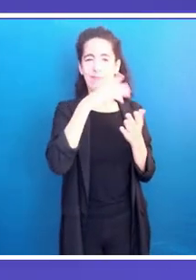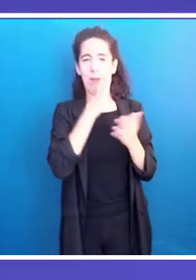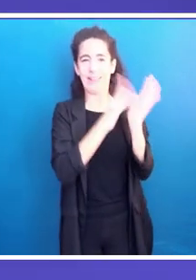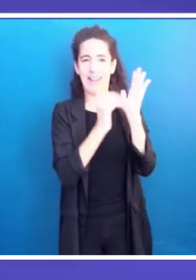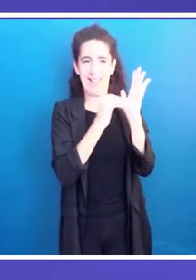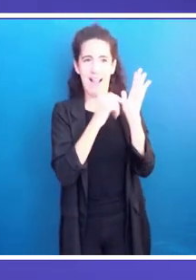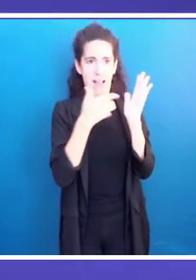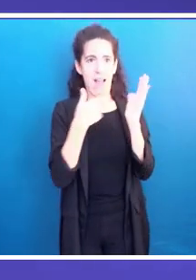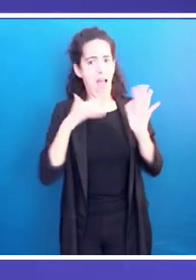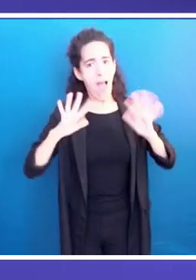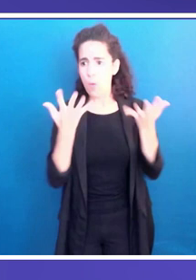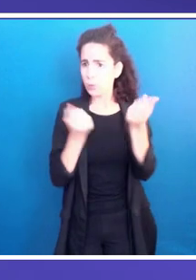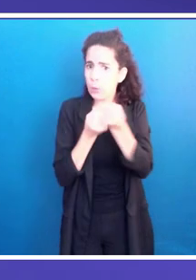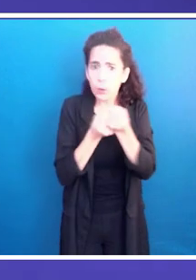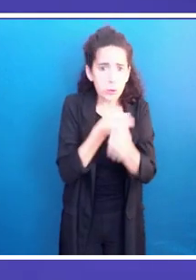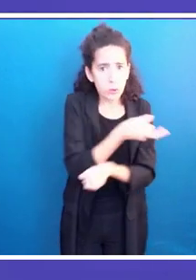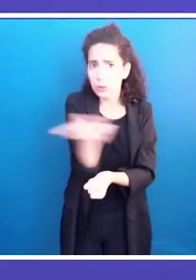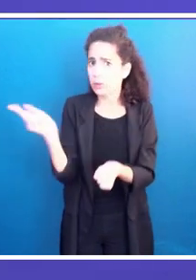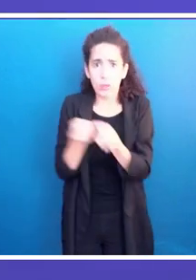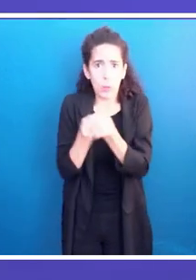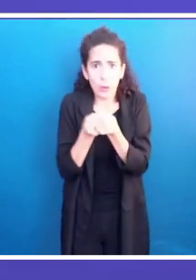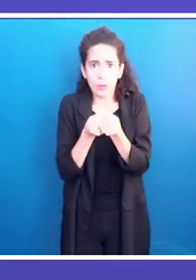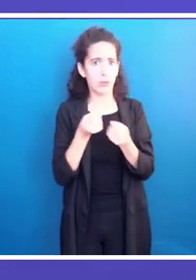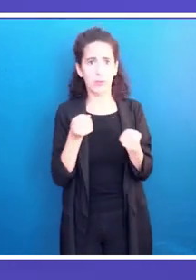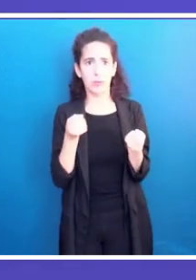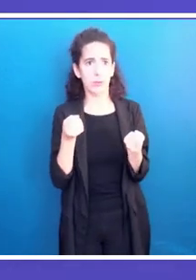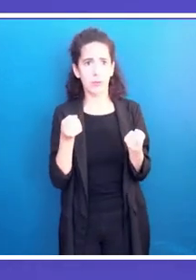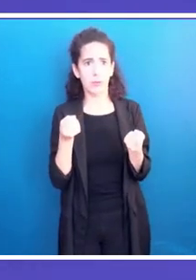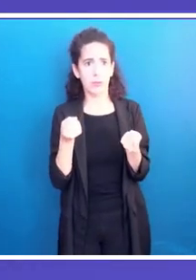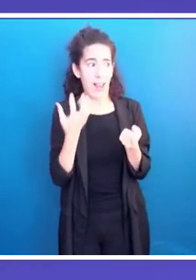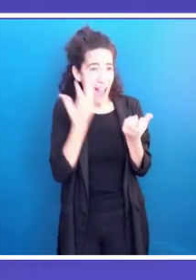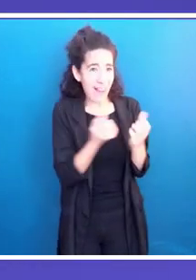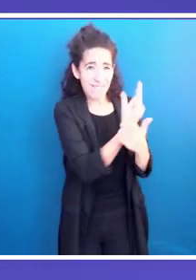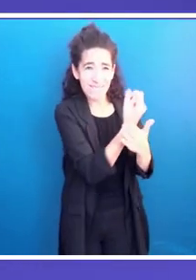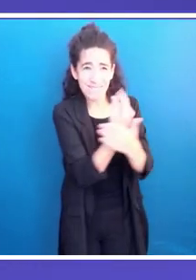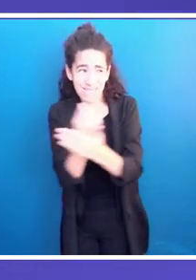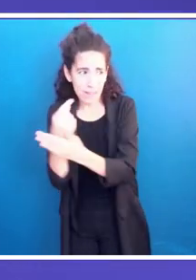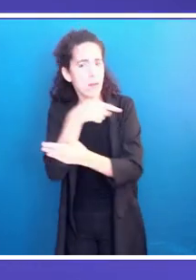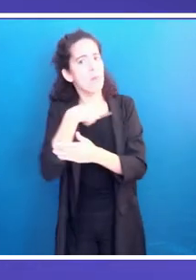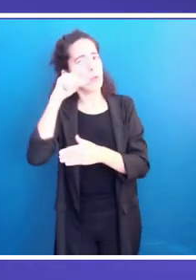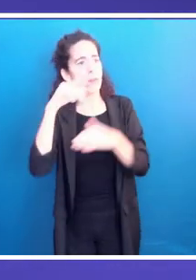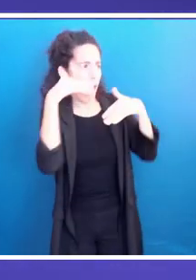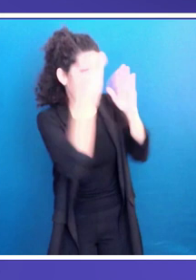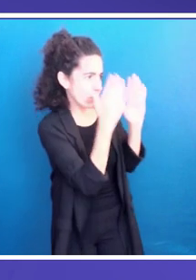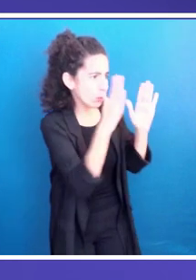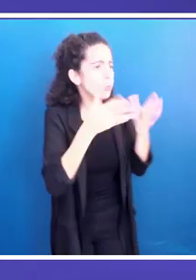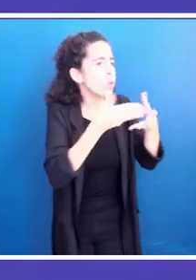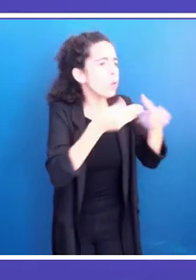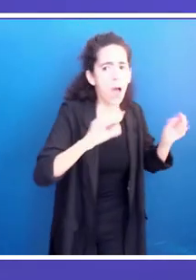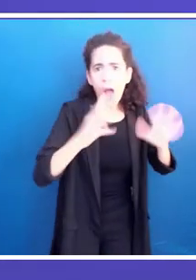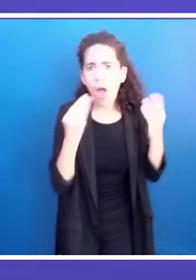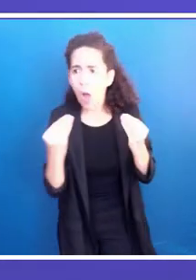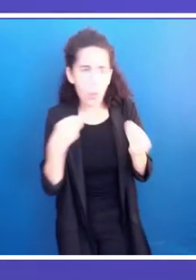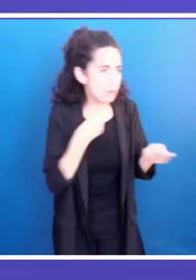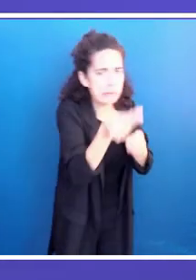who want to move forward in fighting all these problems. And we want to work together with Barcelona, of course. We are new,